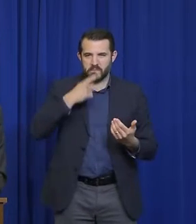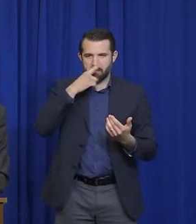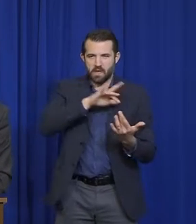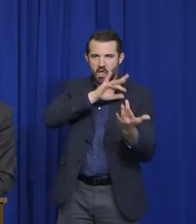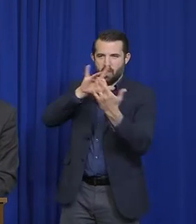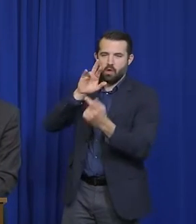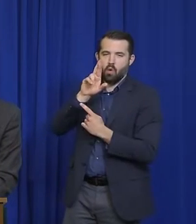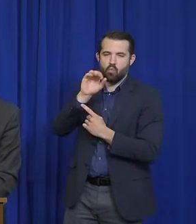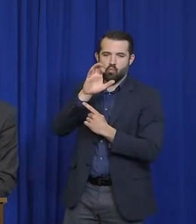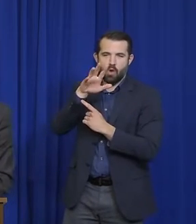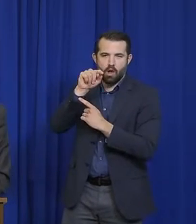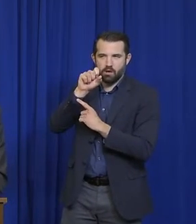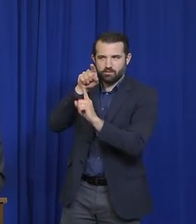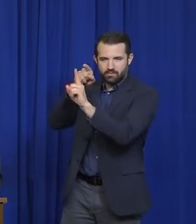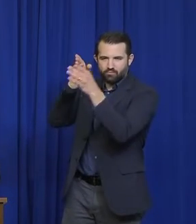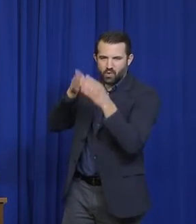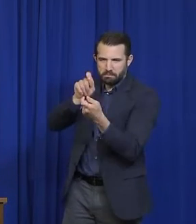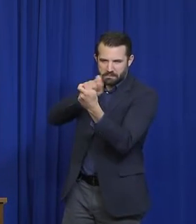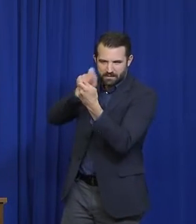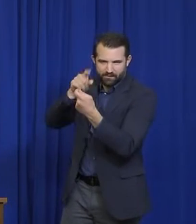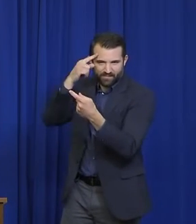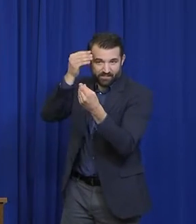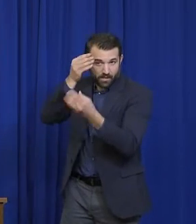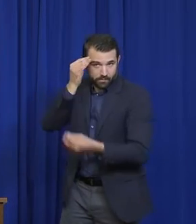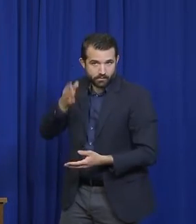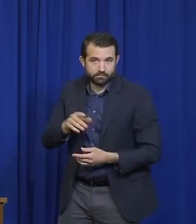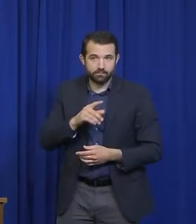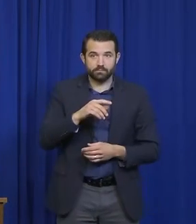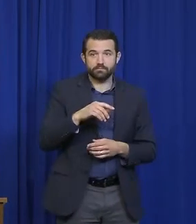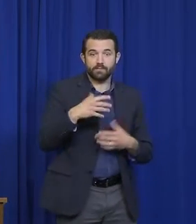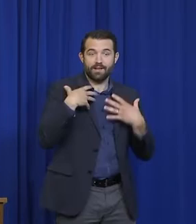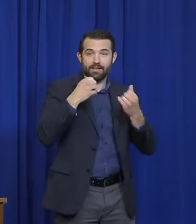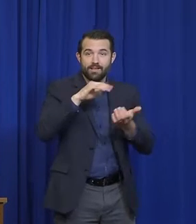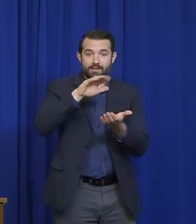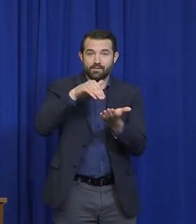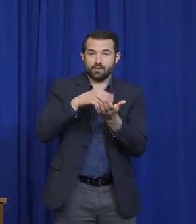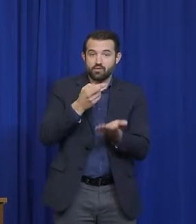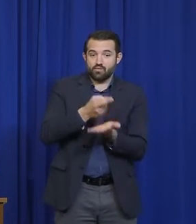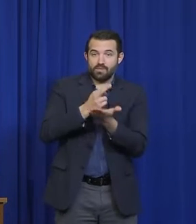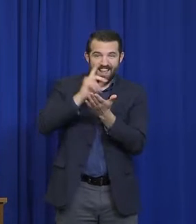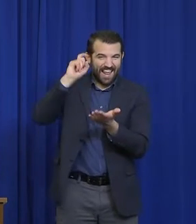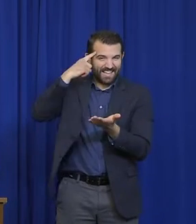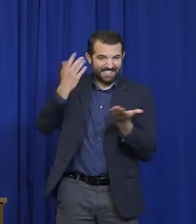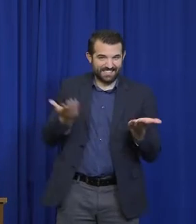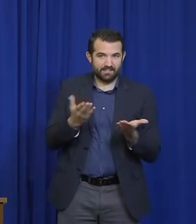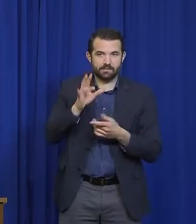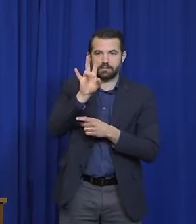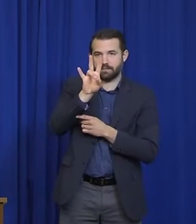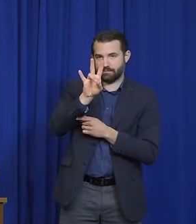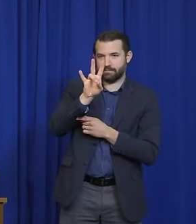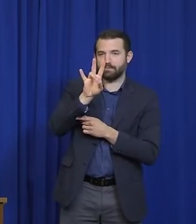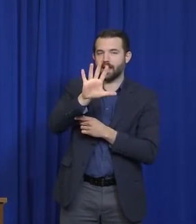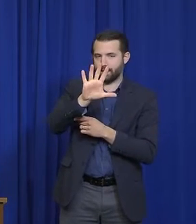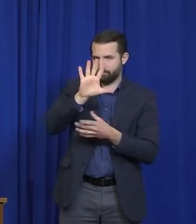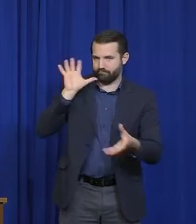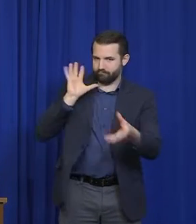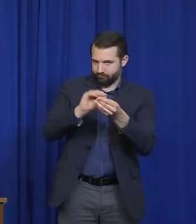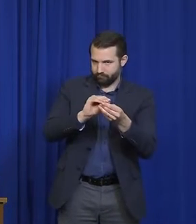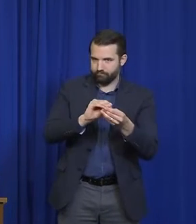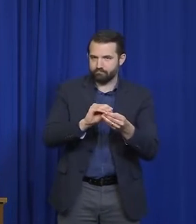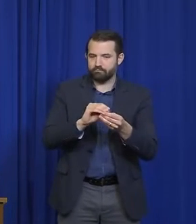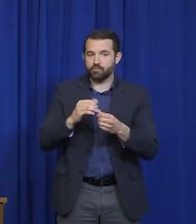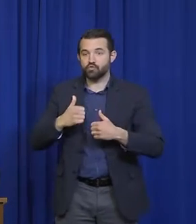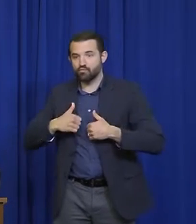But at the Augusta Center for Health and Rehabilitation, there are now a total of 75 residents and staff who have tested